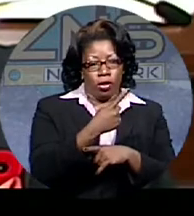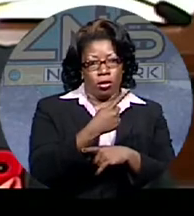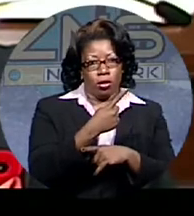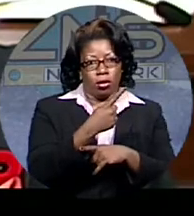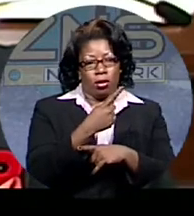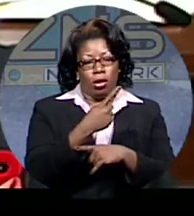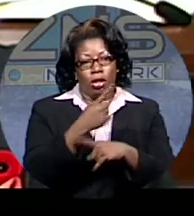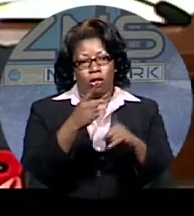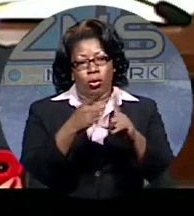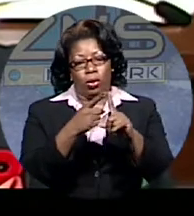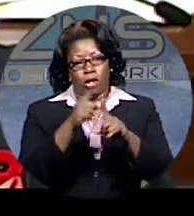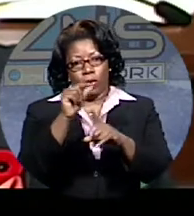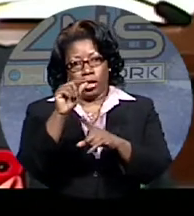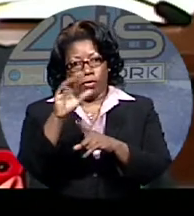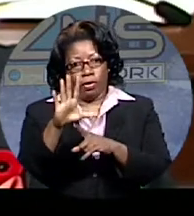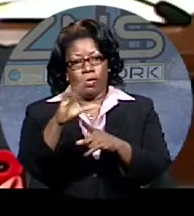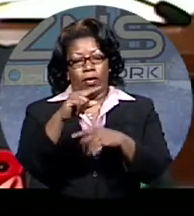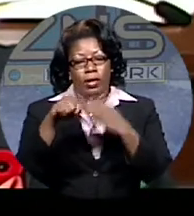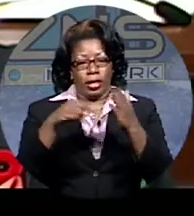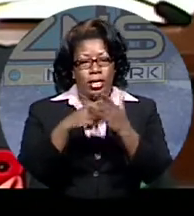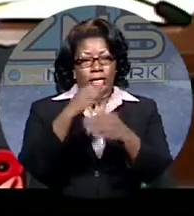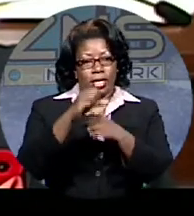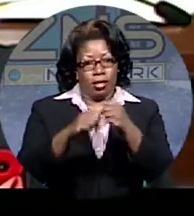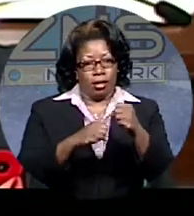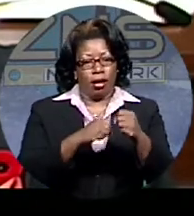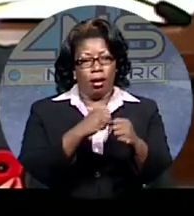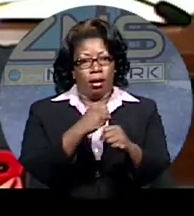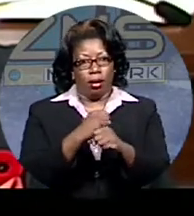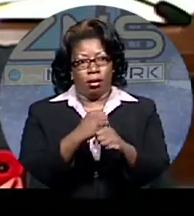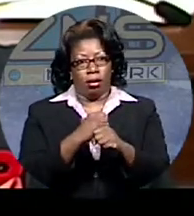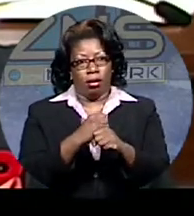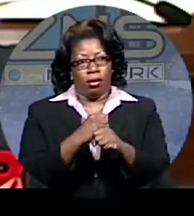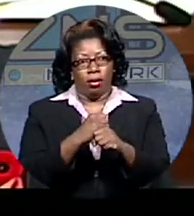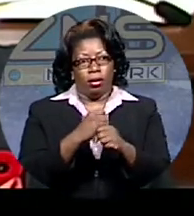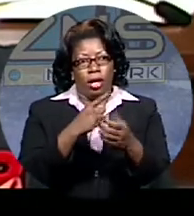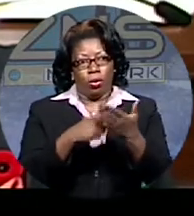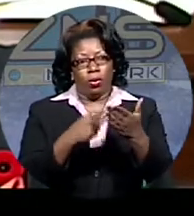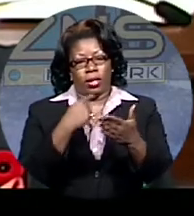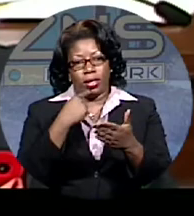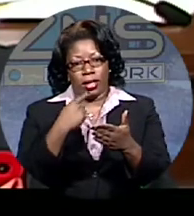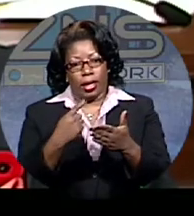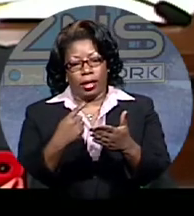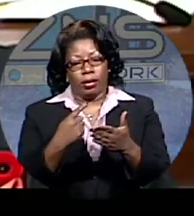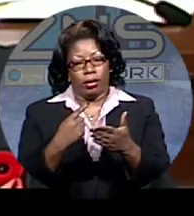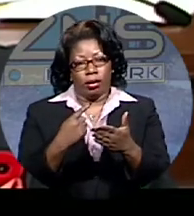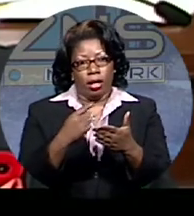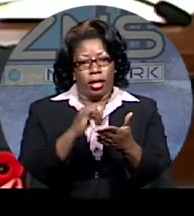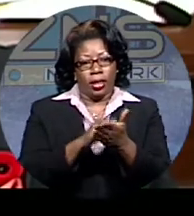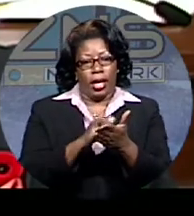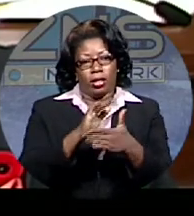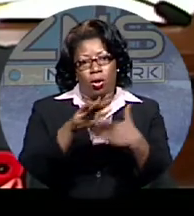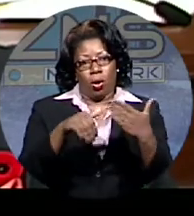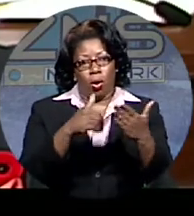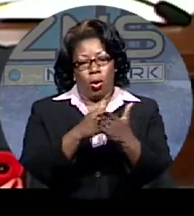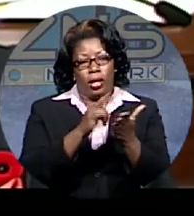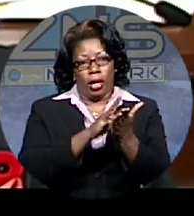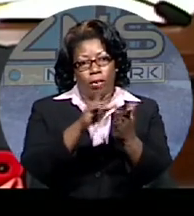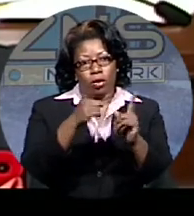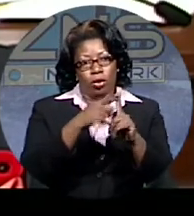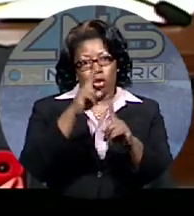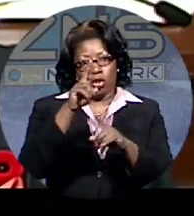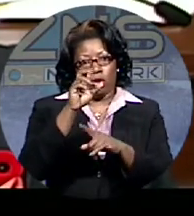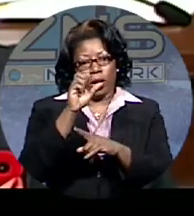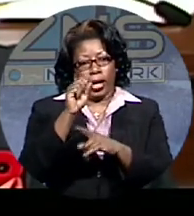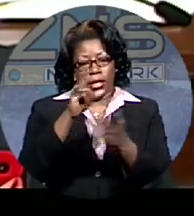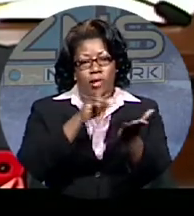October of this year. Such reviews, the statement said, are undertaken by the TSA on a regular basis at all airports catering to U.S.